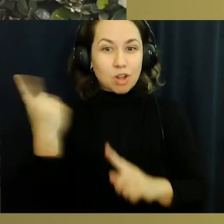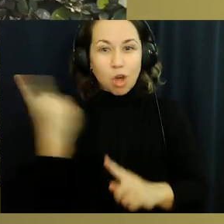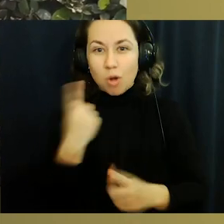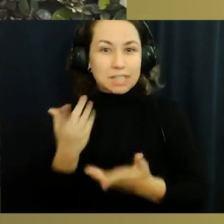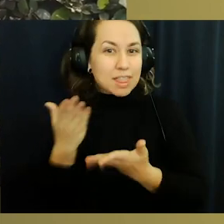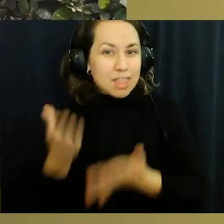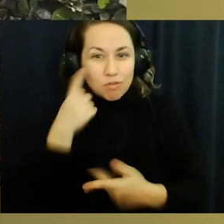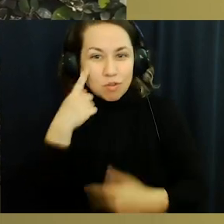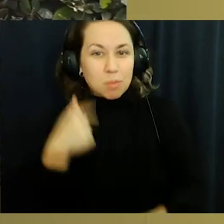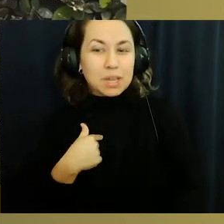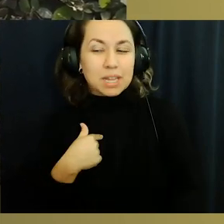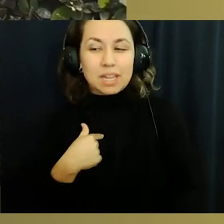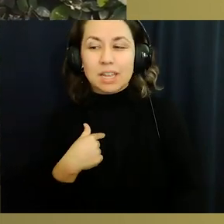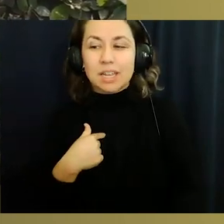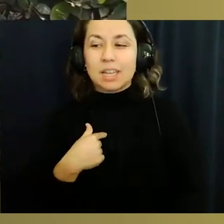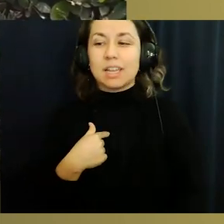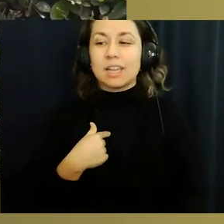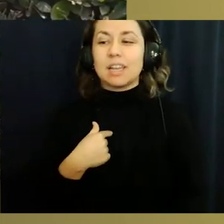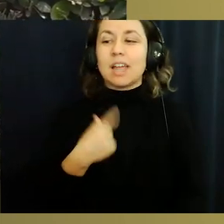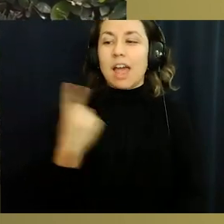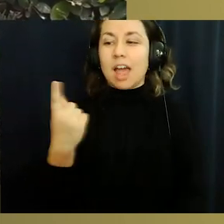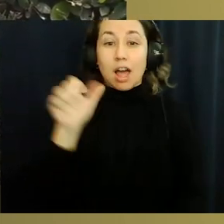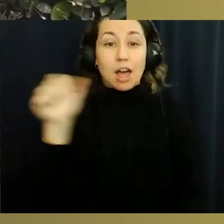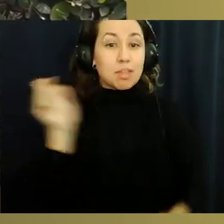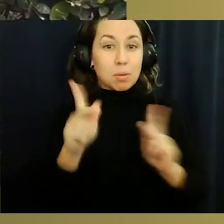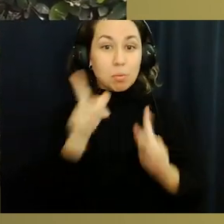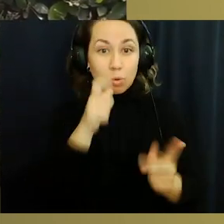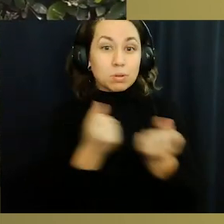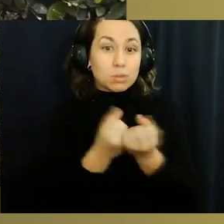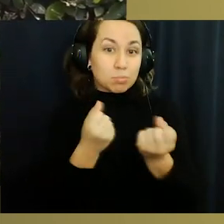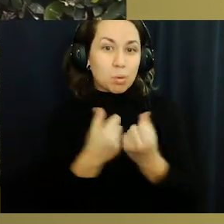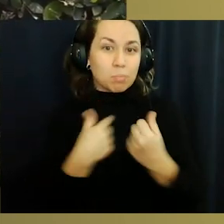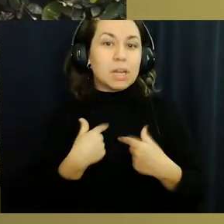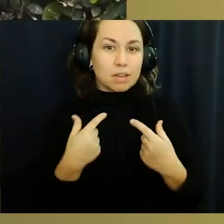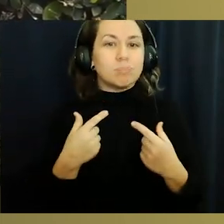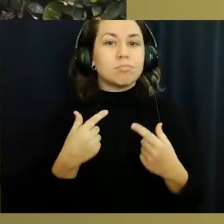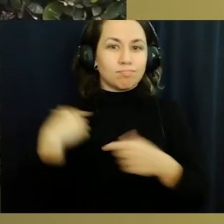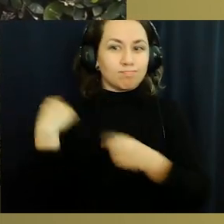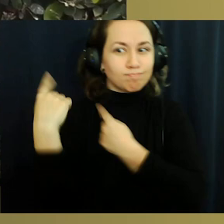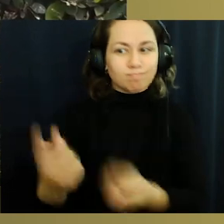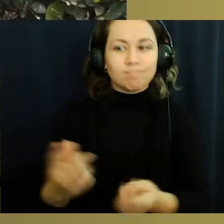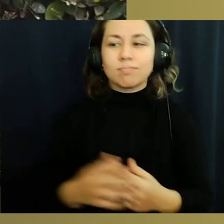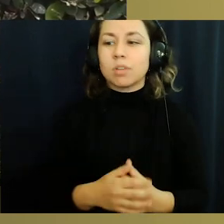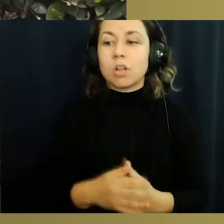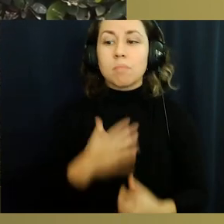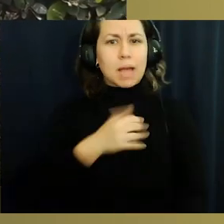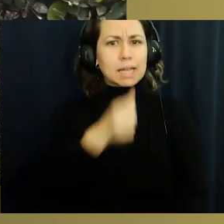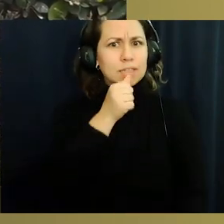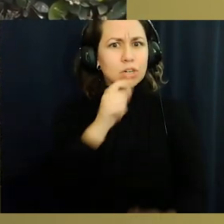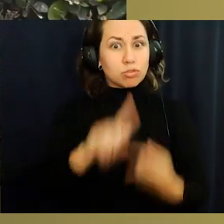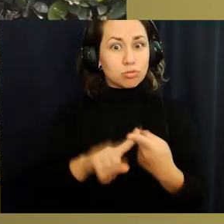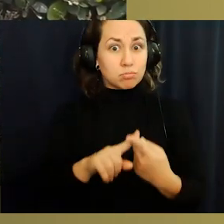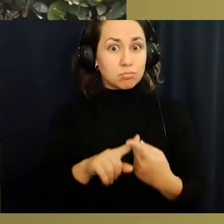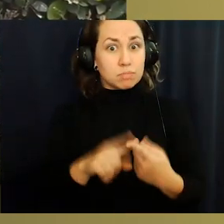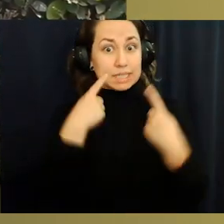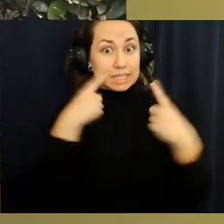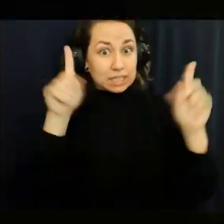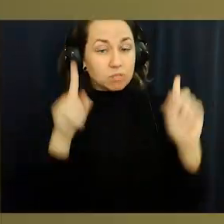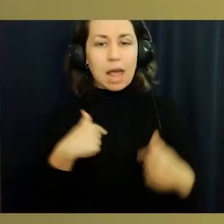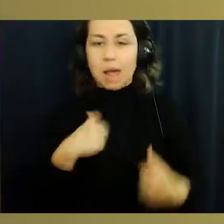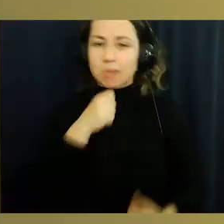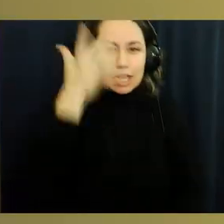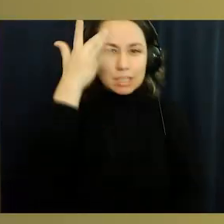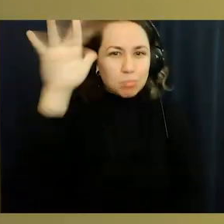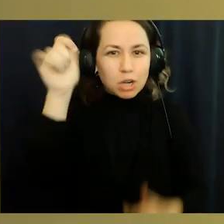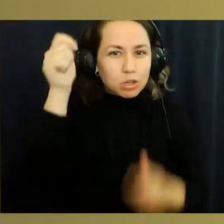teachers for inspiring me, pushing me to do my best, my friends for always being there for me, and other biggest who have been there to help me along the